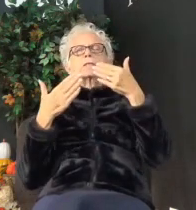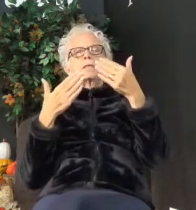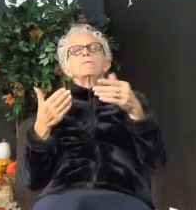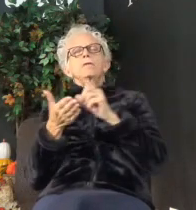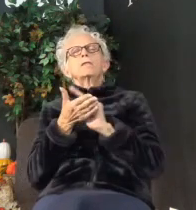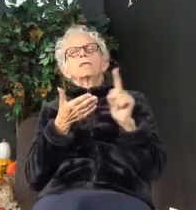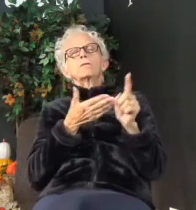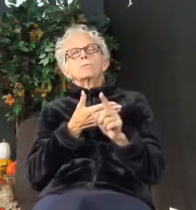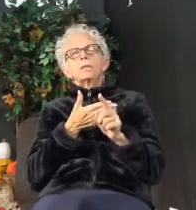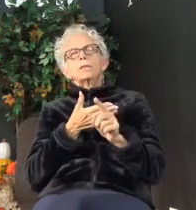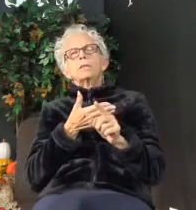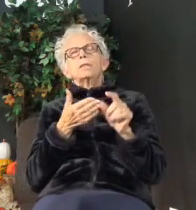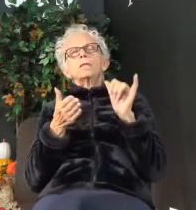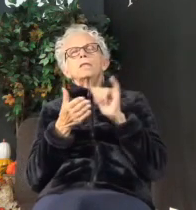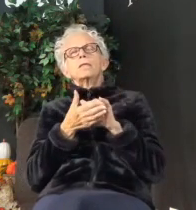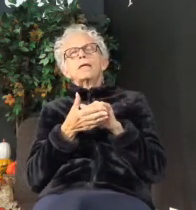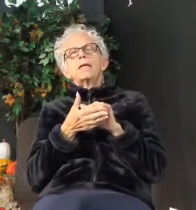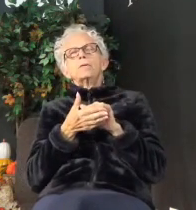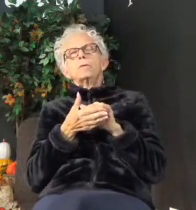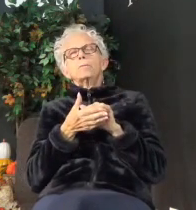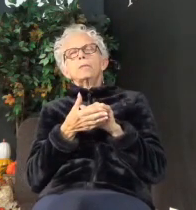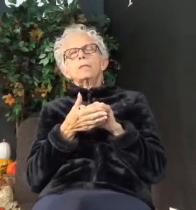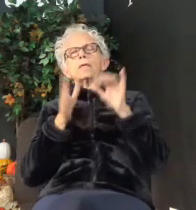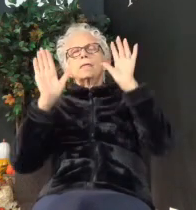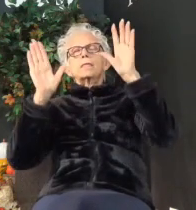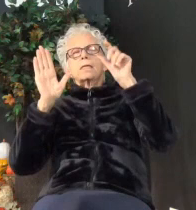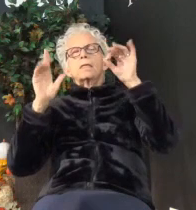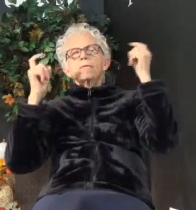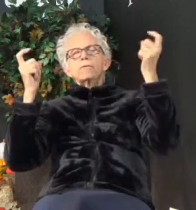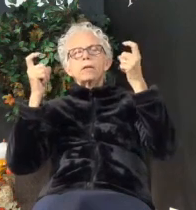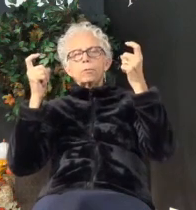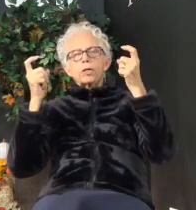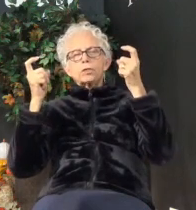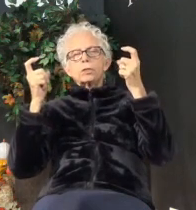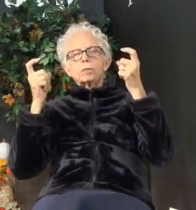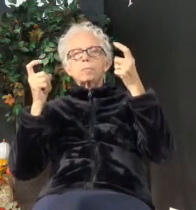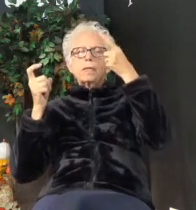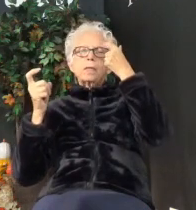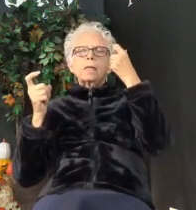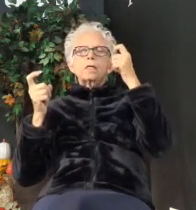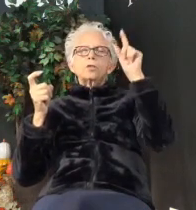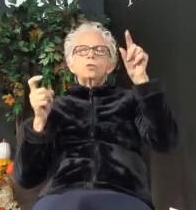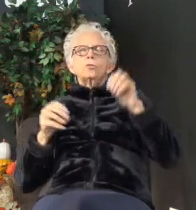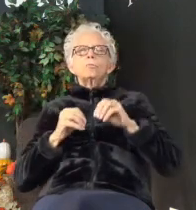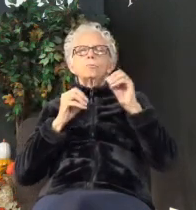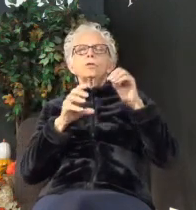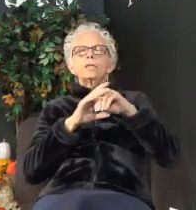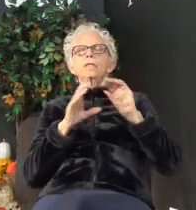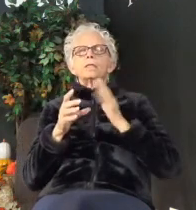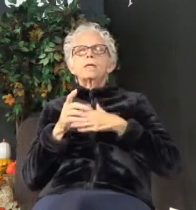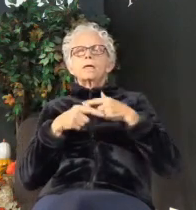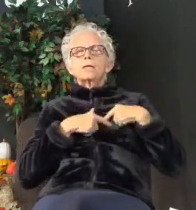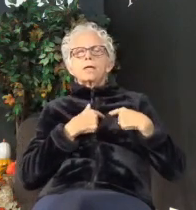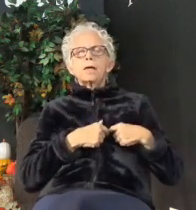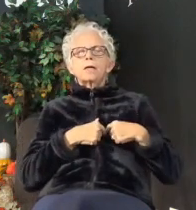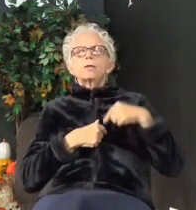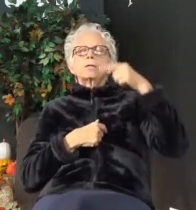that it would be a Sunday of celebration because you placed in our hearts, in our minds,